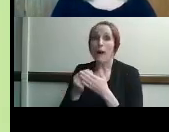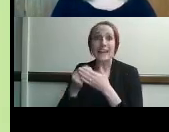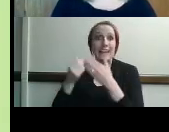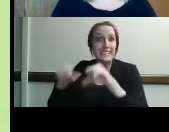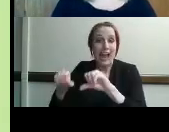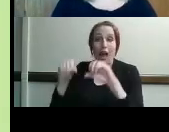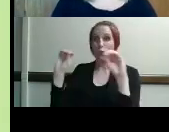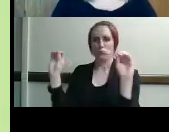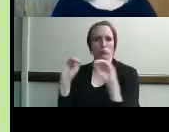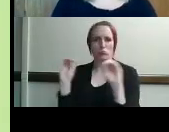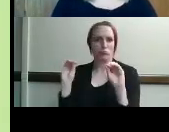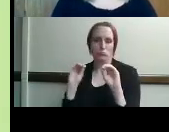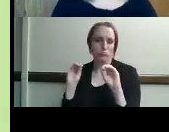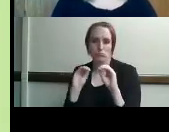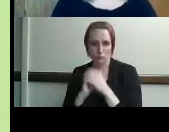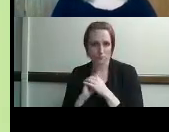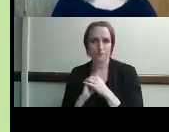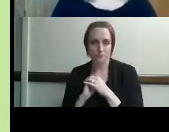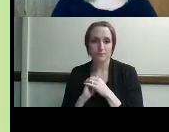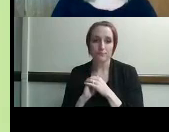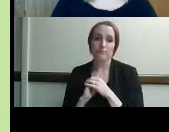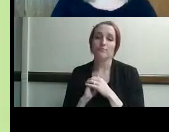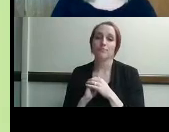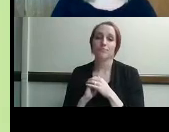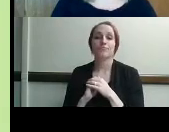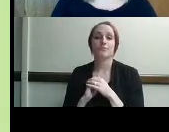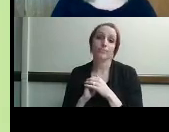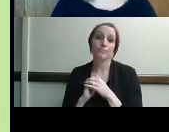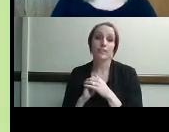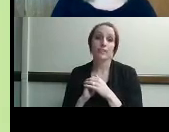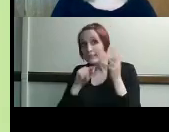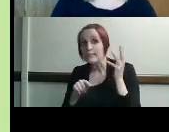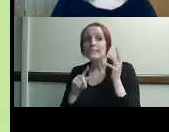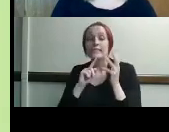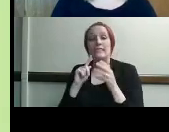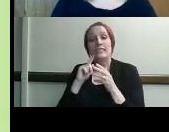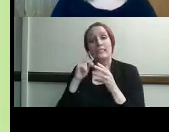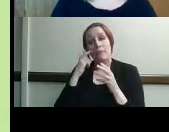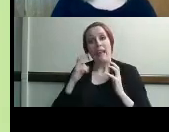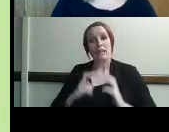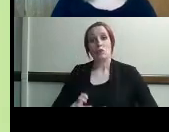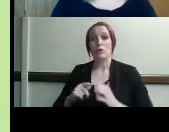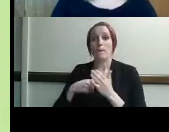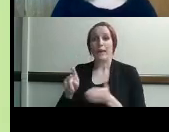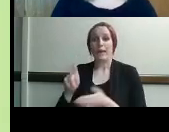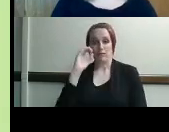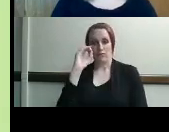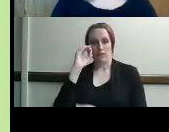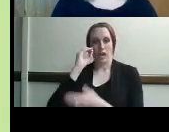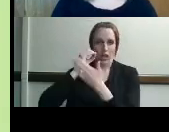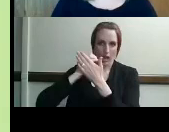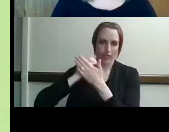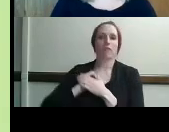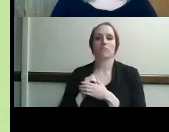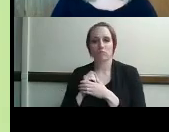or to get your application in um and that's very important so the deafblind consumer pays nothing for what